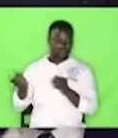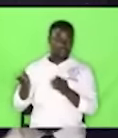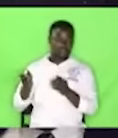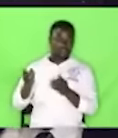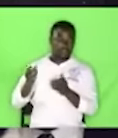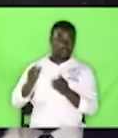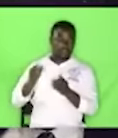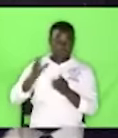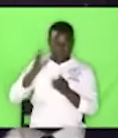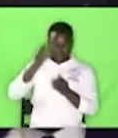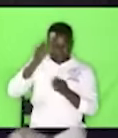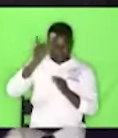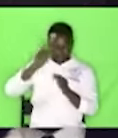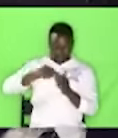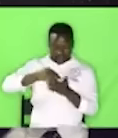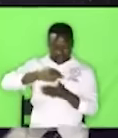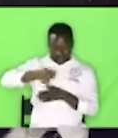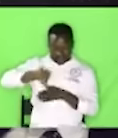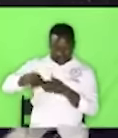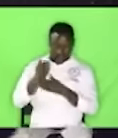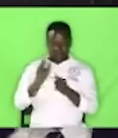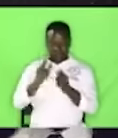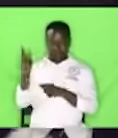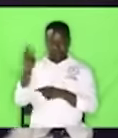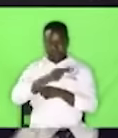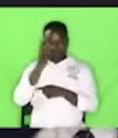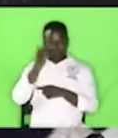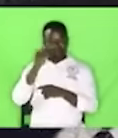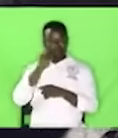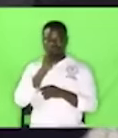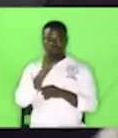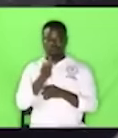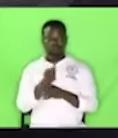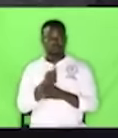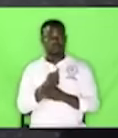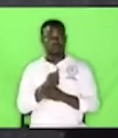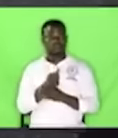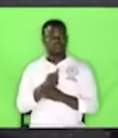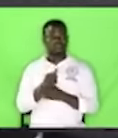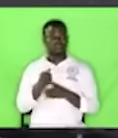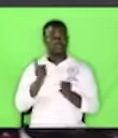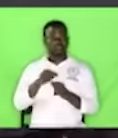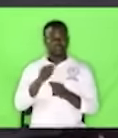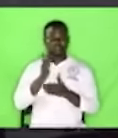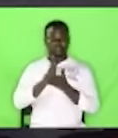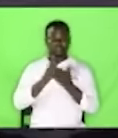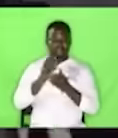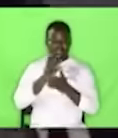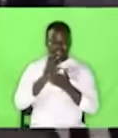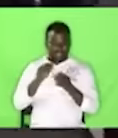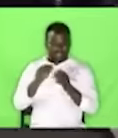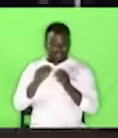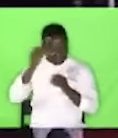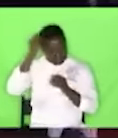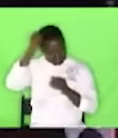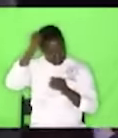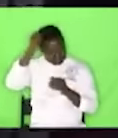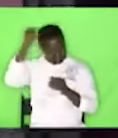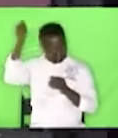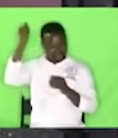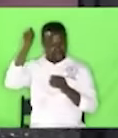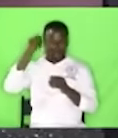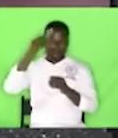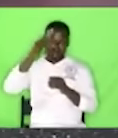so for three days I have not slept the once my hair is pulled like that I won't sleep again